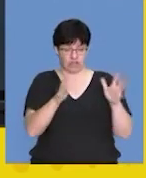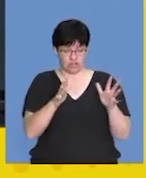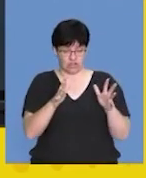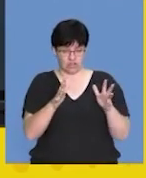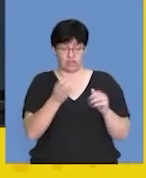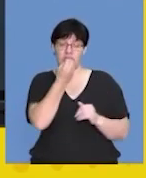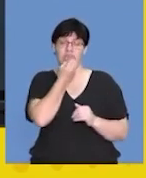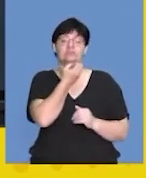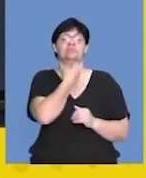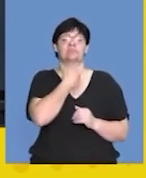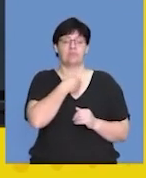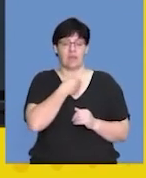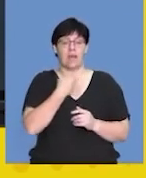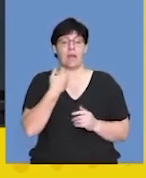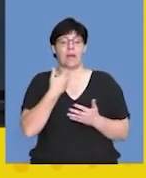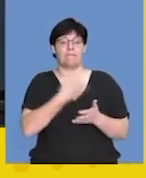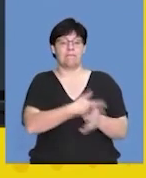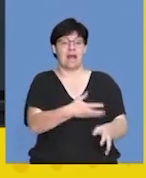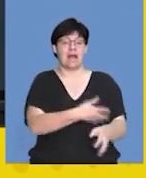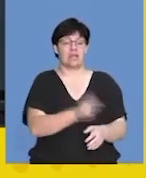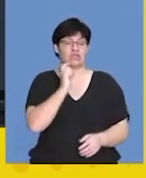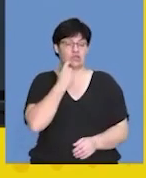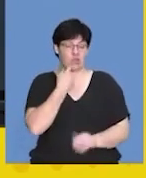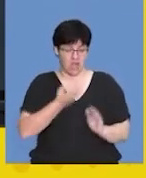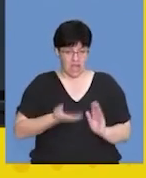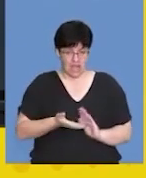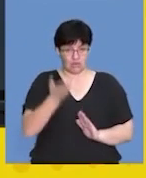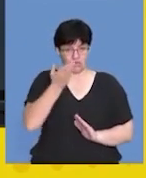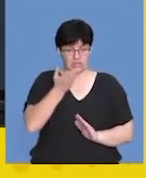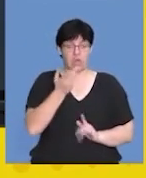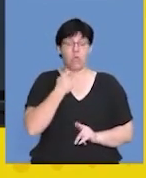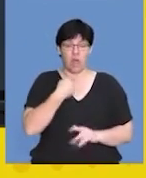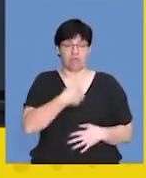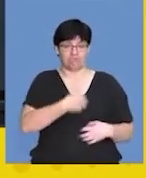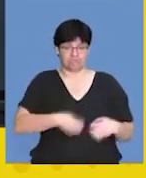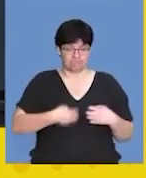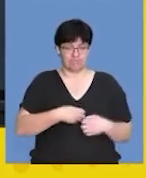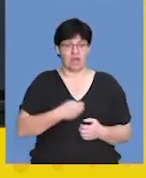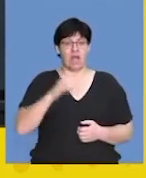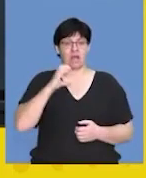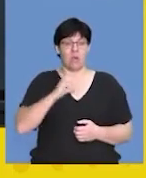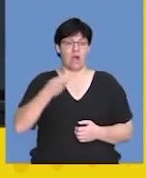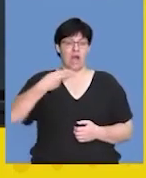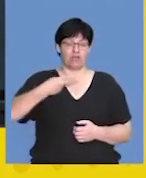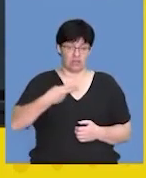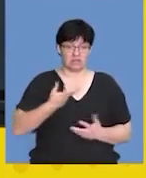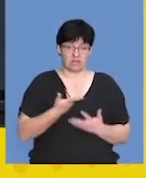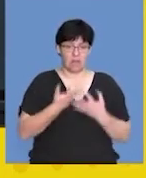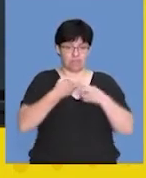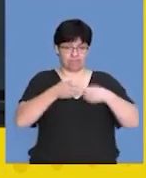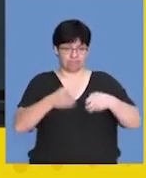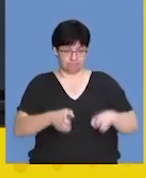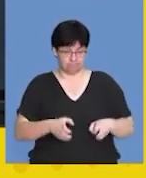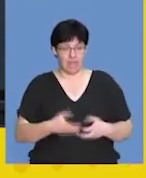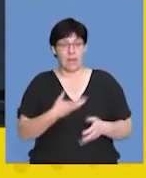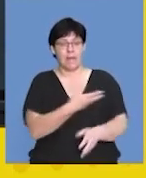levels increase, and that's because of the process of digestion. The carbohydrates are broken down, and the blood sugar